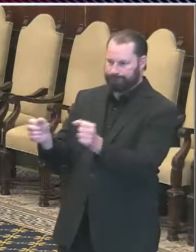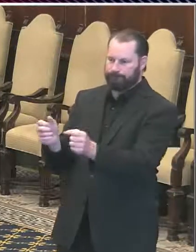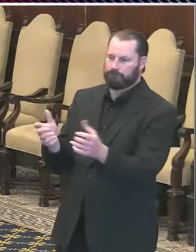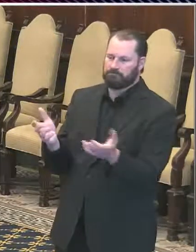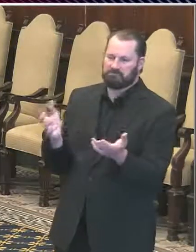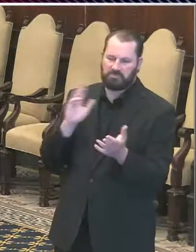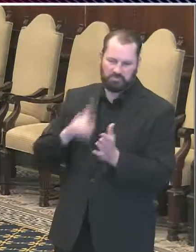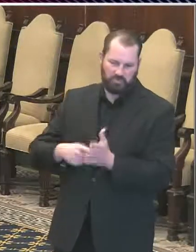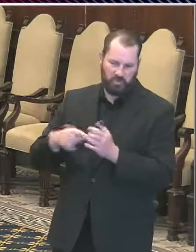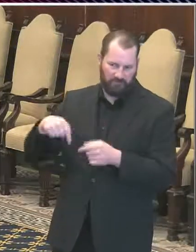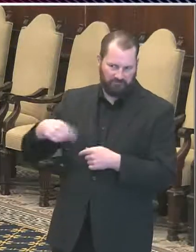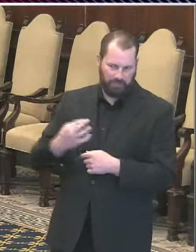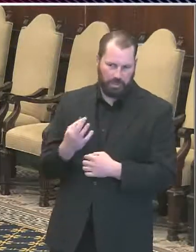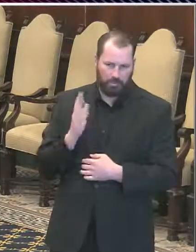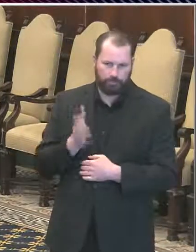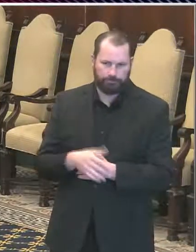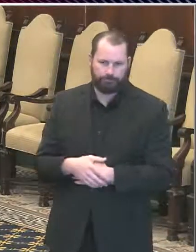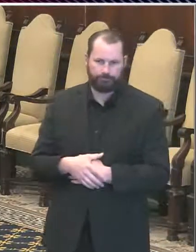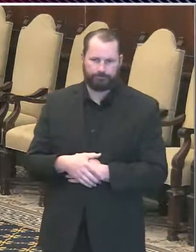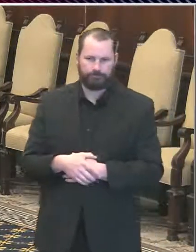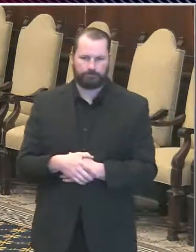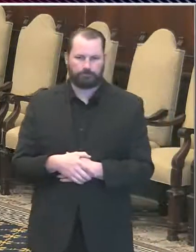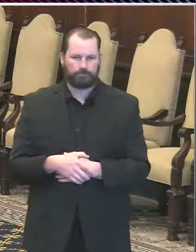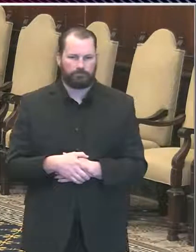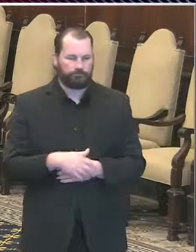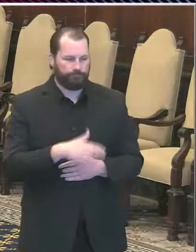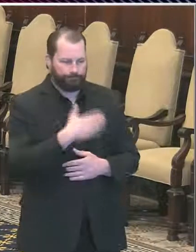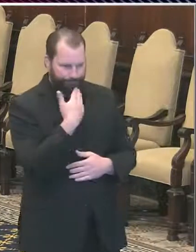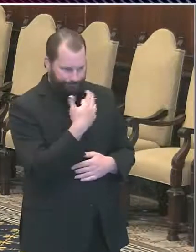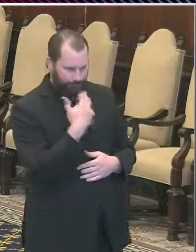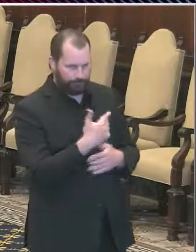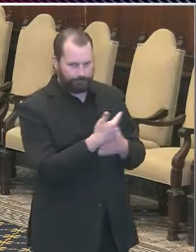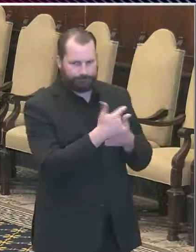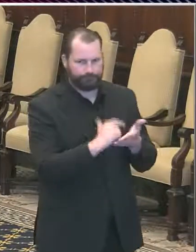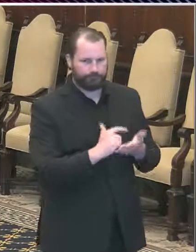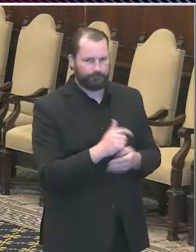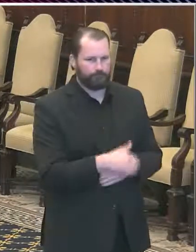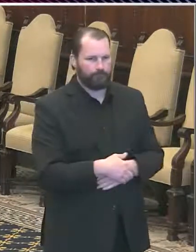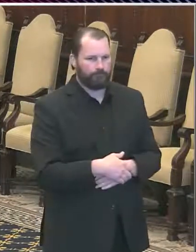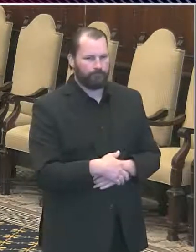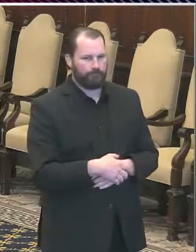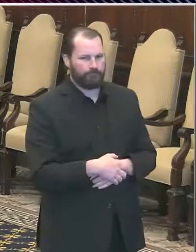Thanks Laura. We're going to go to Perla Laura now with Impacto.